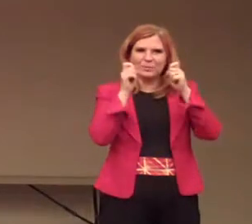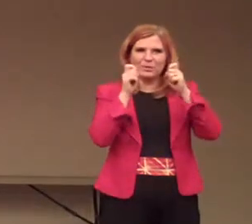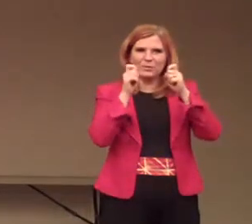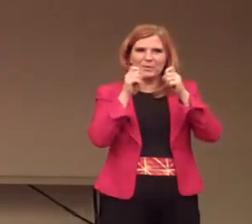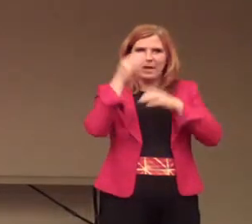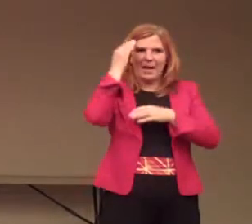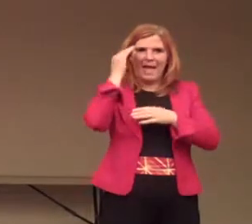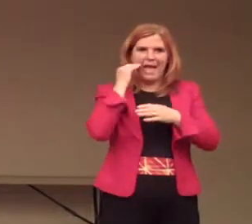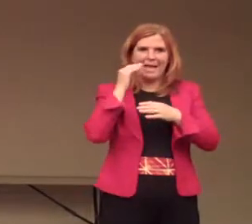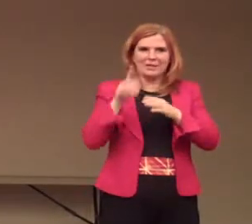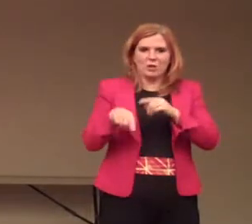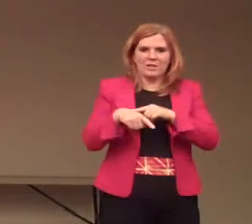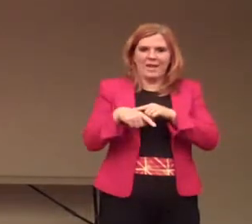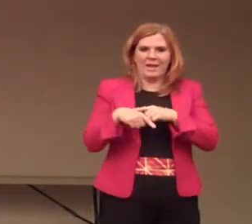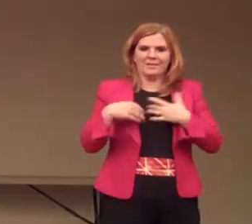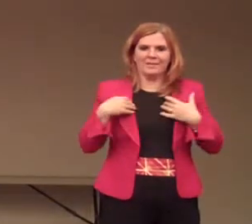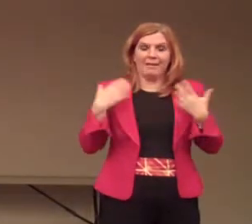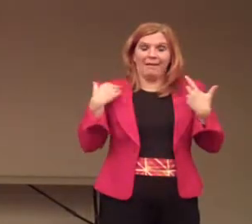tails.